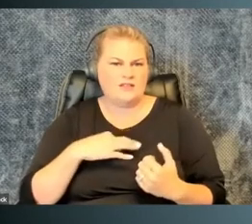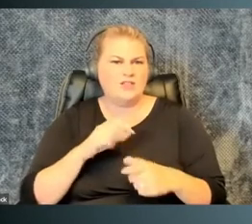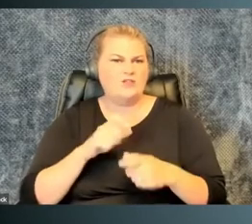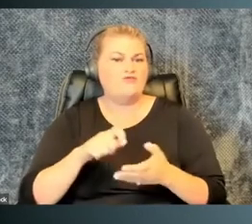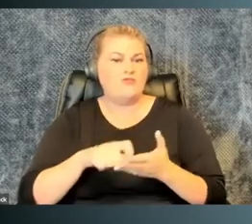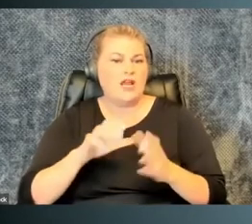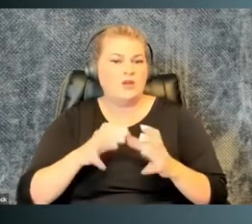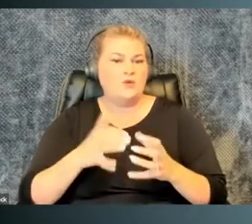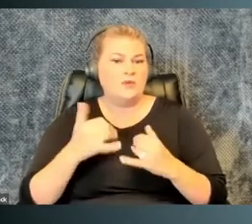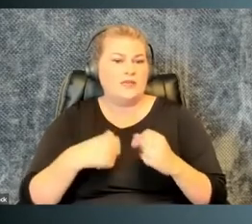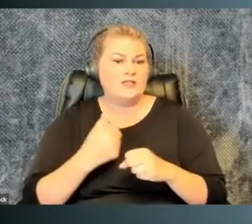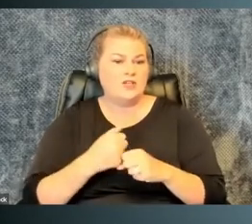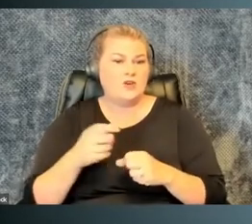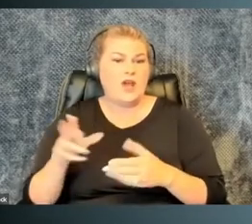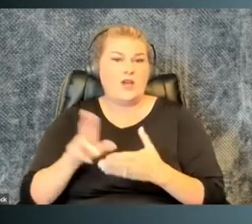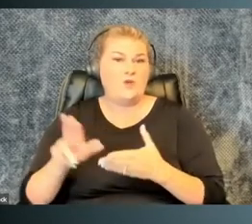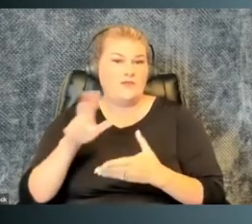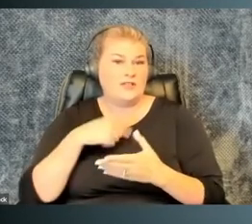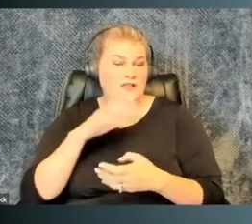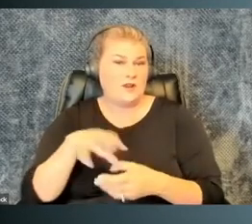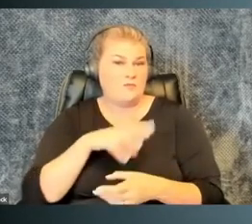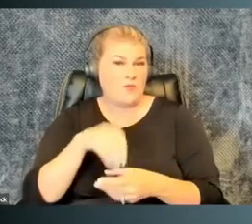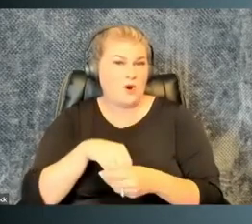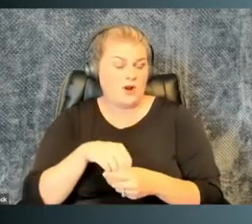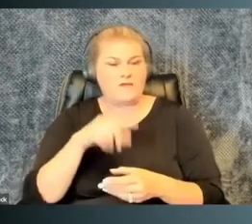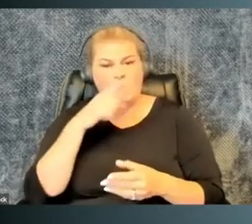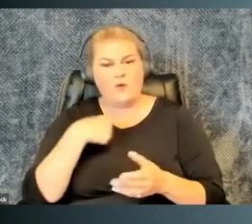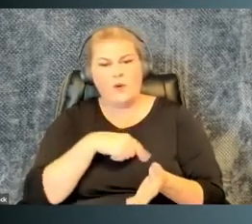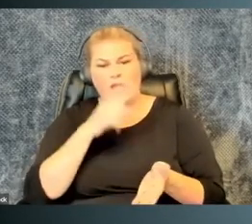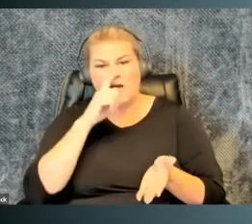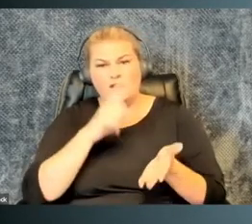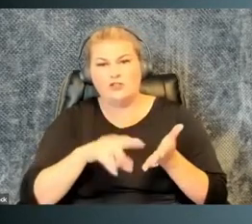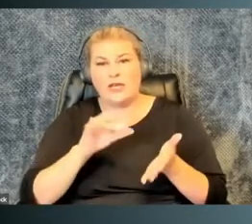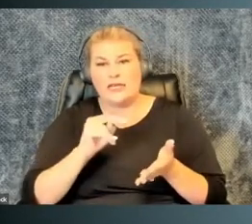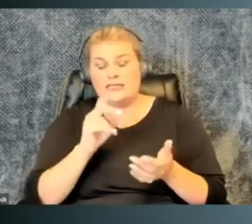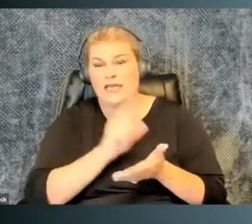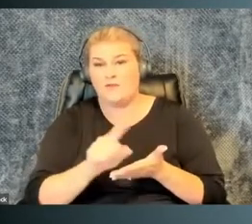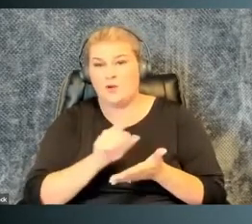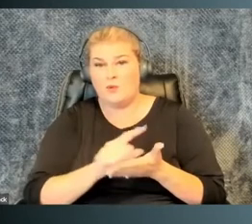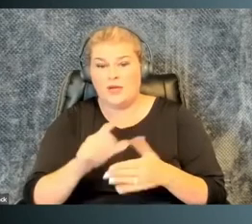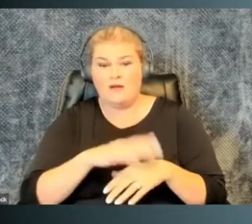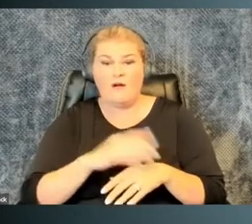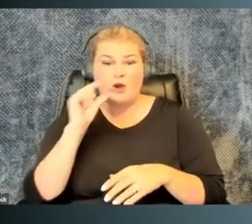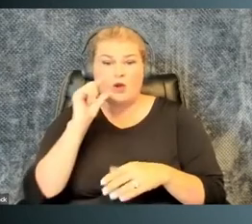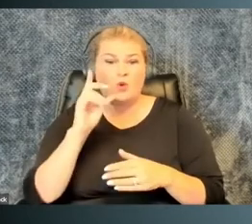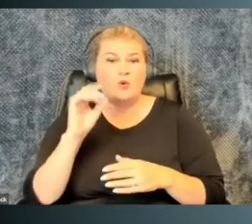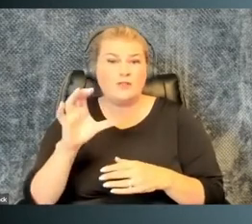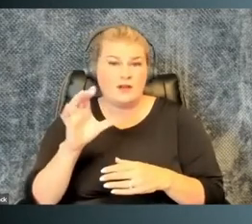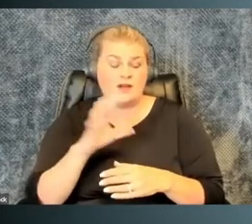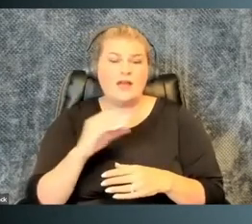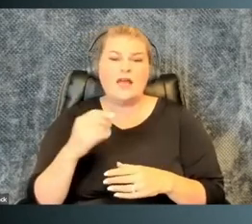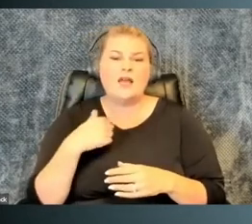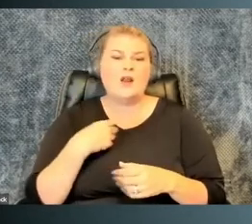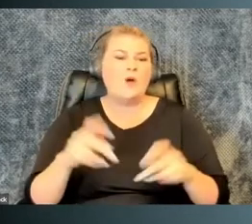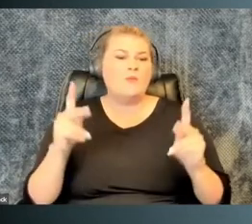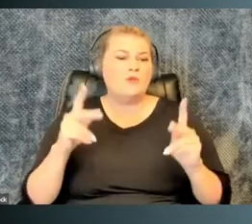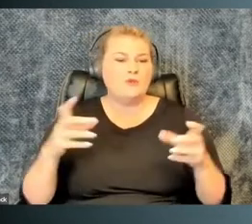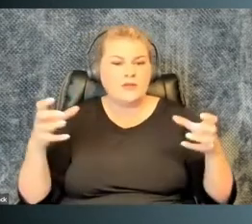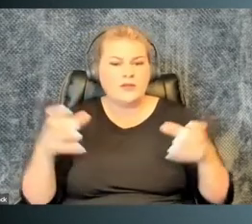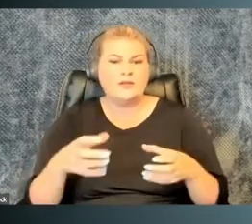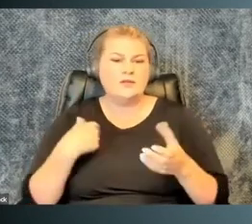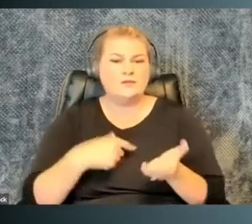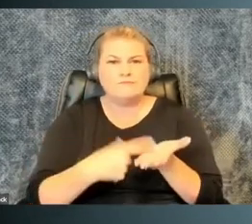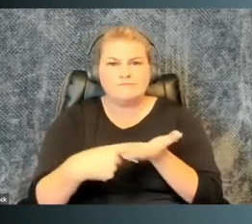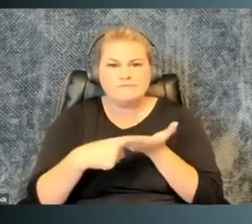disabled faculty writing group this year at my university that I'm part of. We have check-ins each week on a Google Doc. An